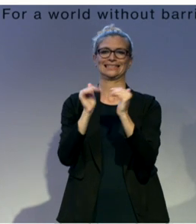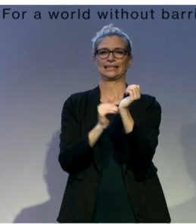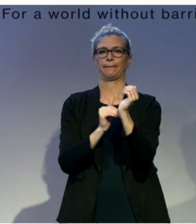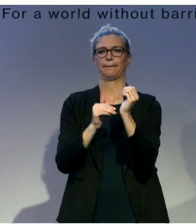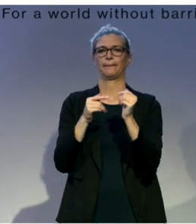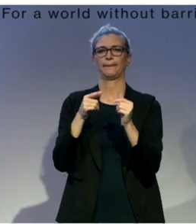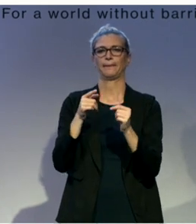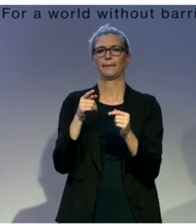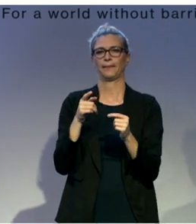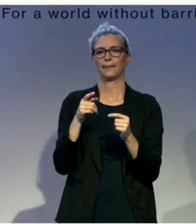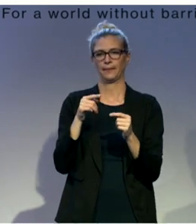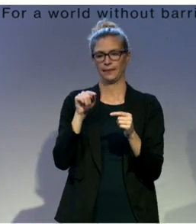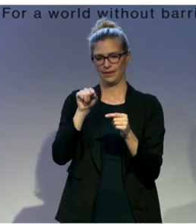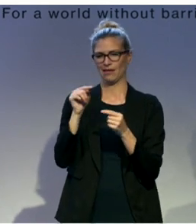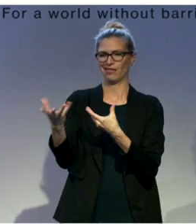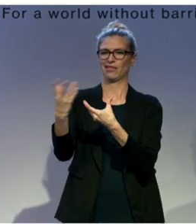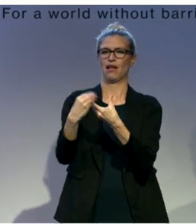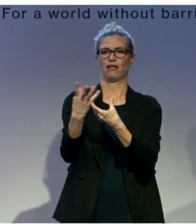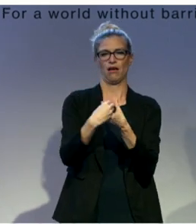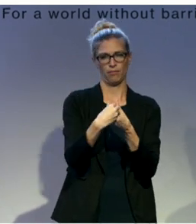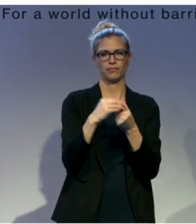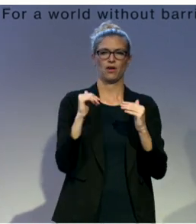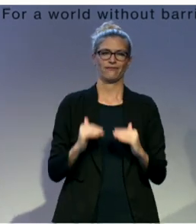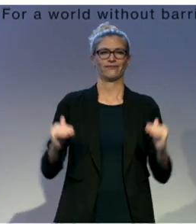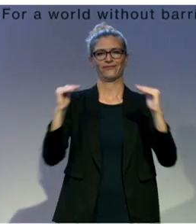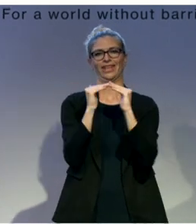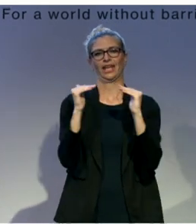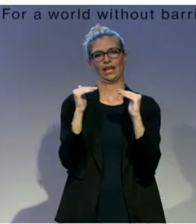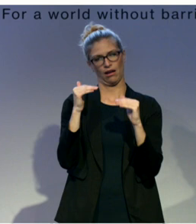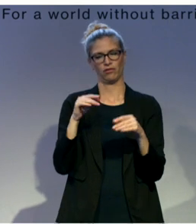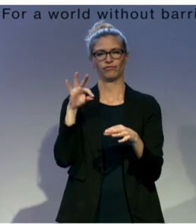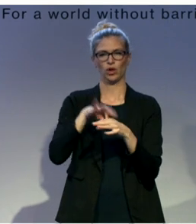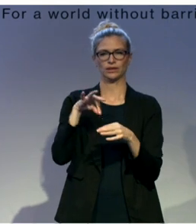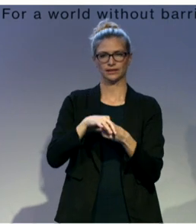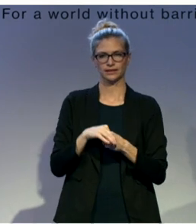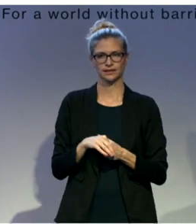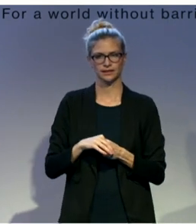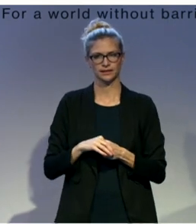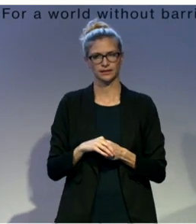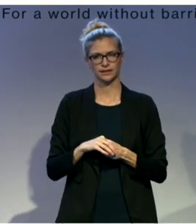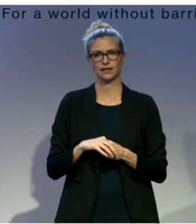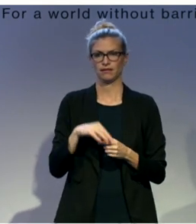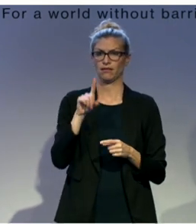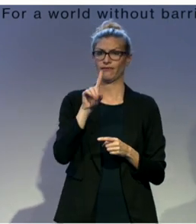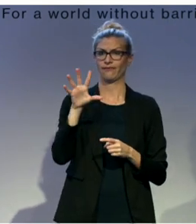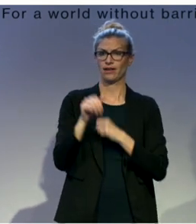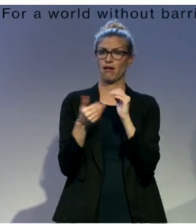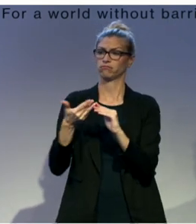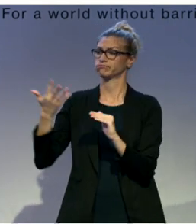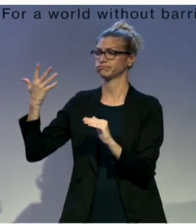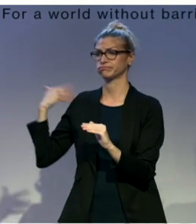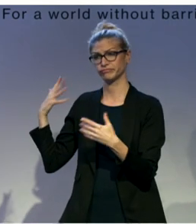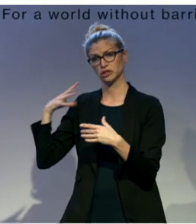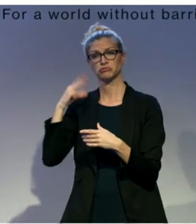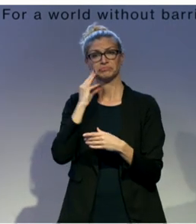in free and fair elections, and she has 15 years' experience in this, and I will not take her description of what you're doing,